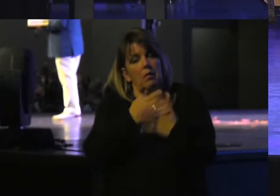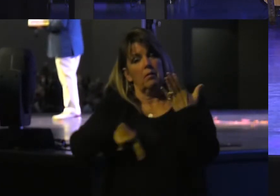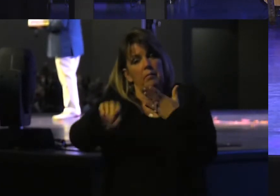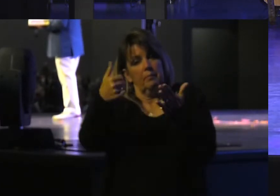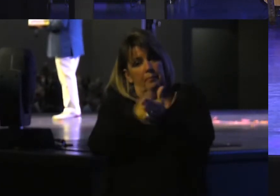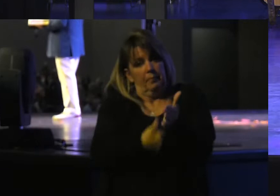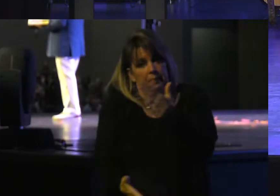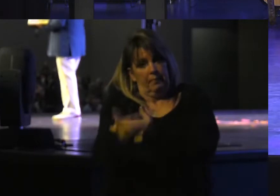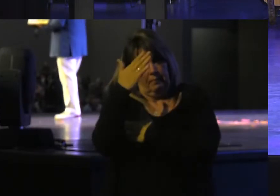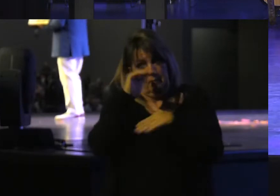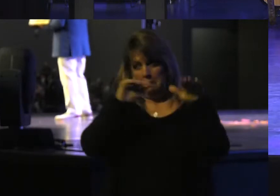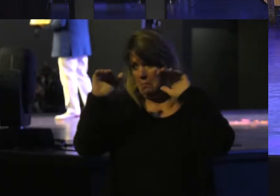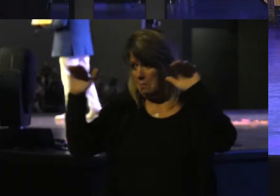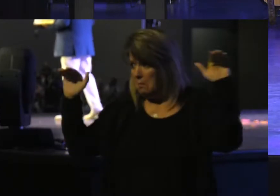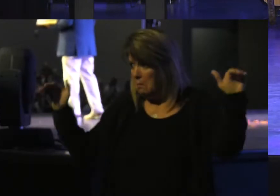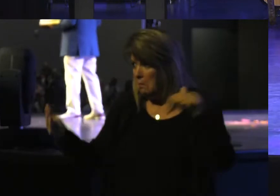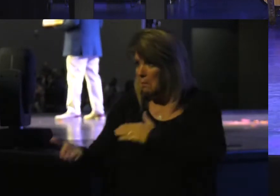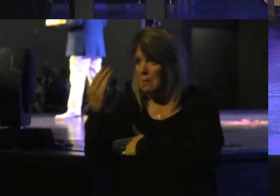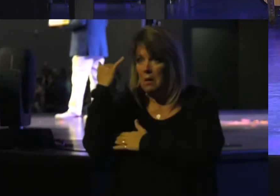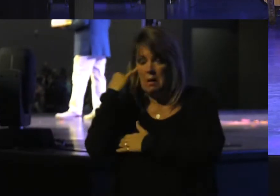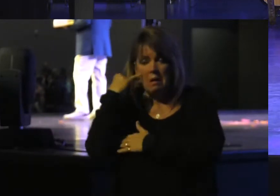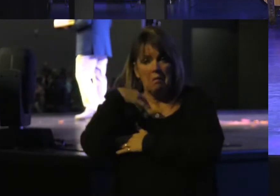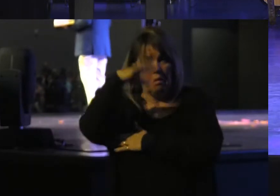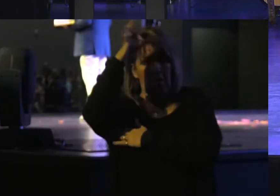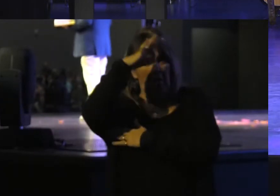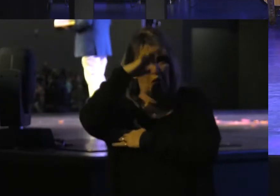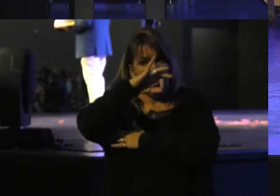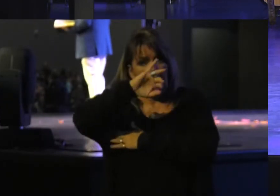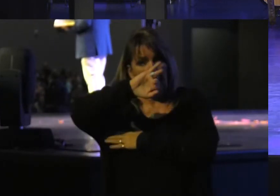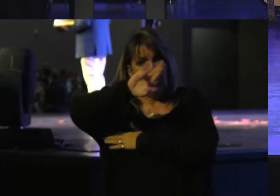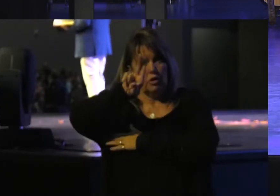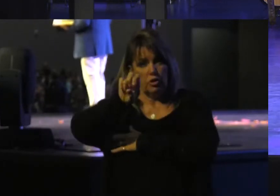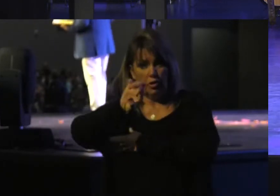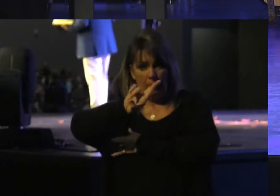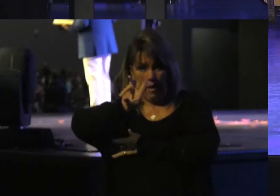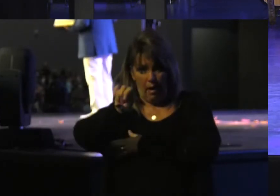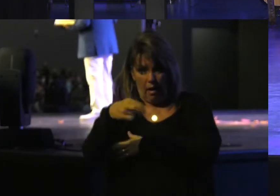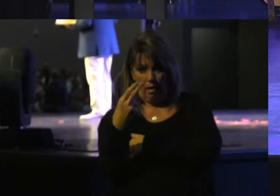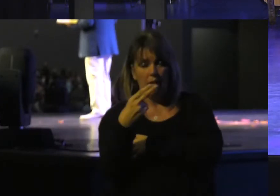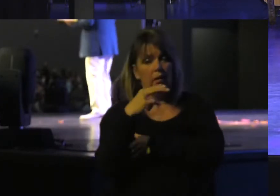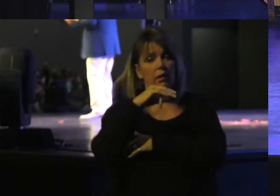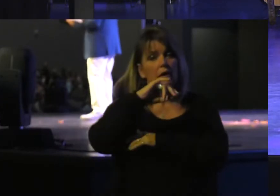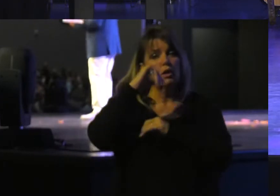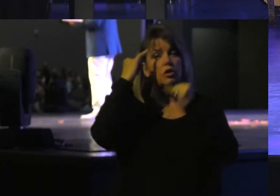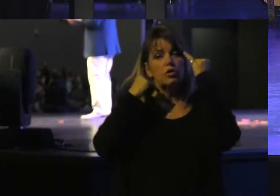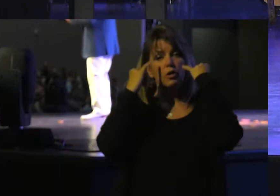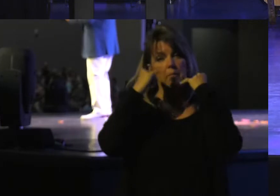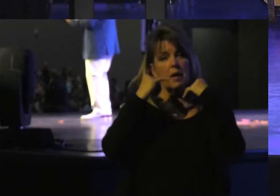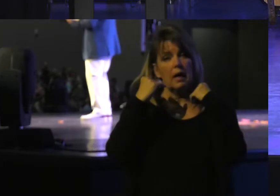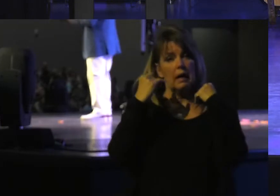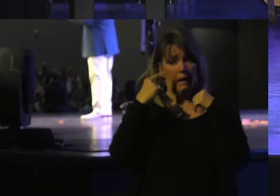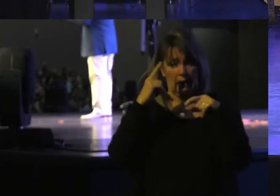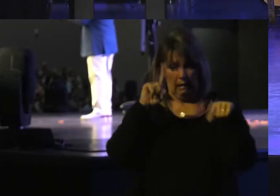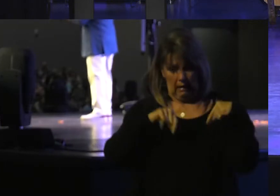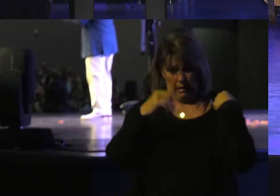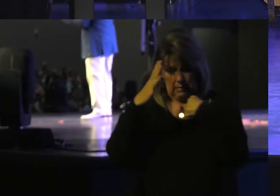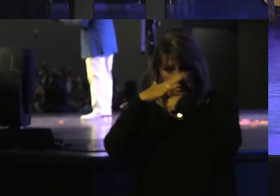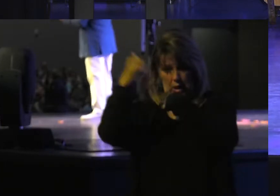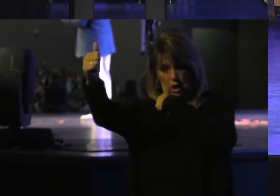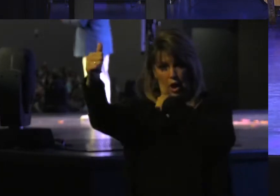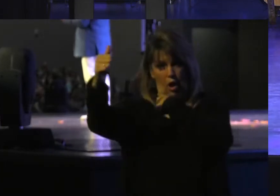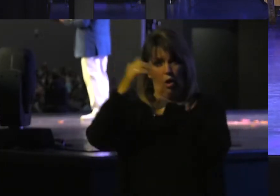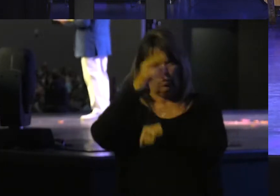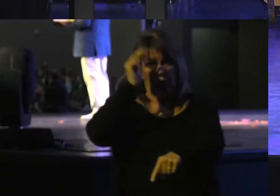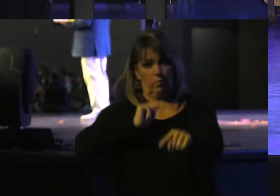I would just remind you, perhaps if you're unfamiliar with the book of Jeremiah, That Jeremiah has been called to prophesy